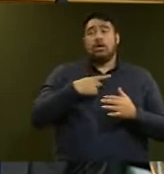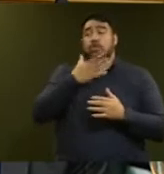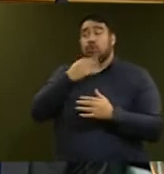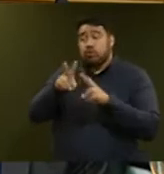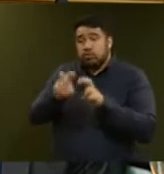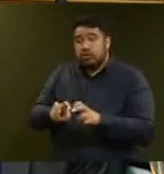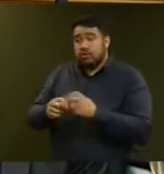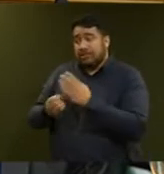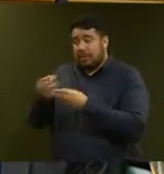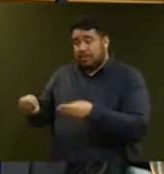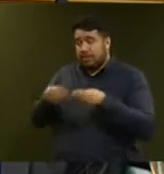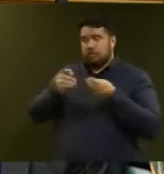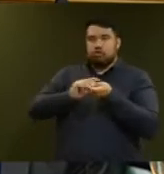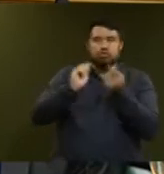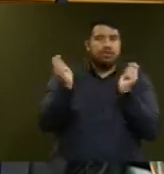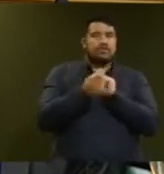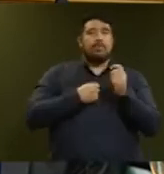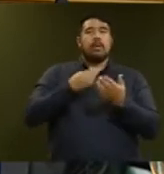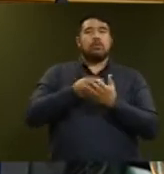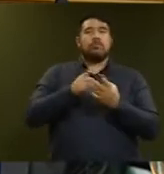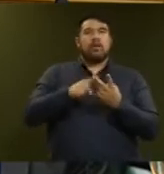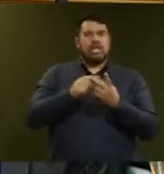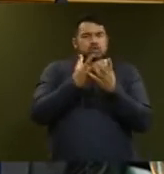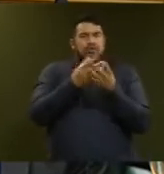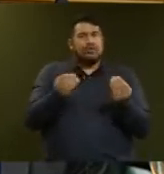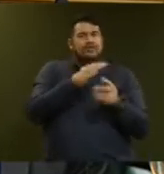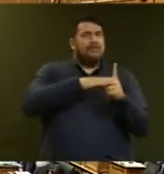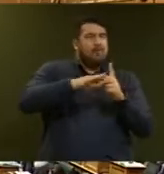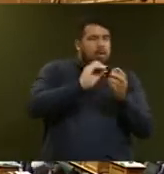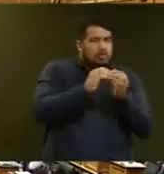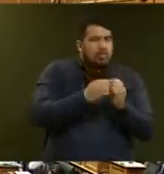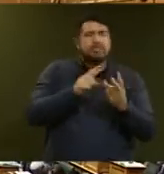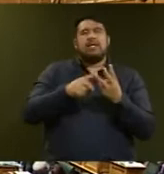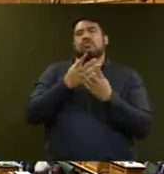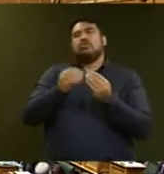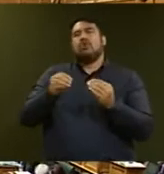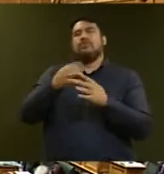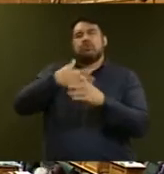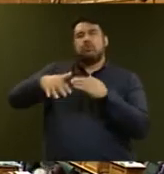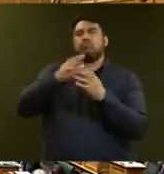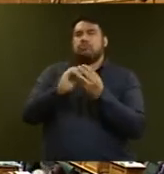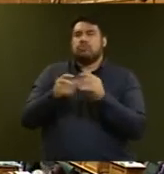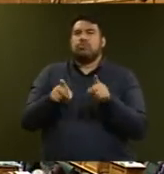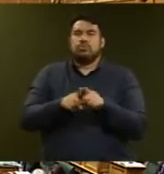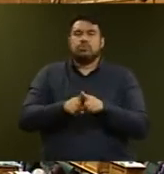the economy and solve our critical social and environmental challenges. Supplementary.